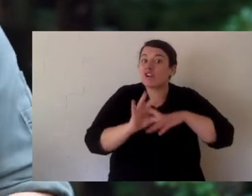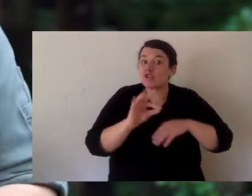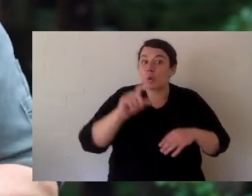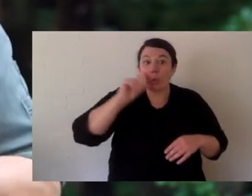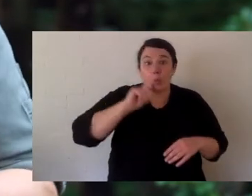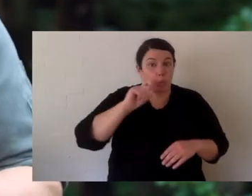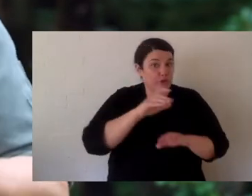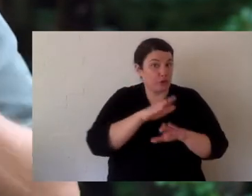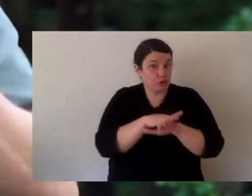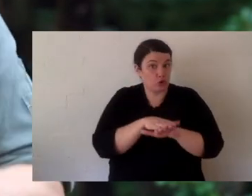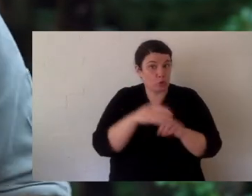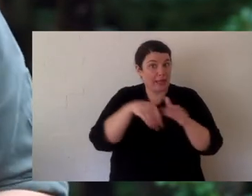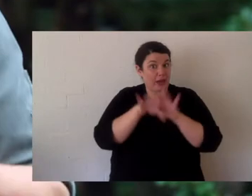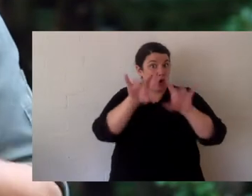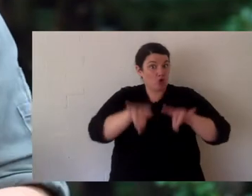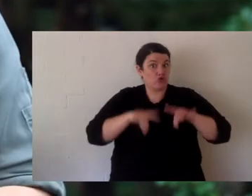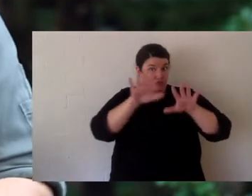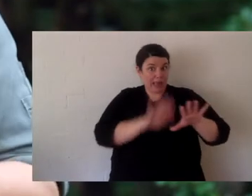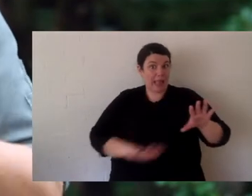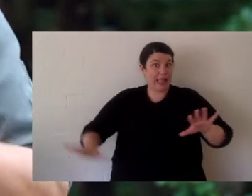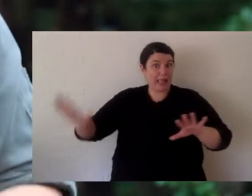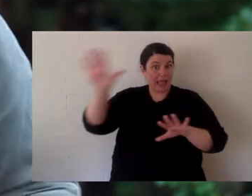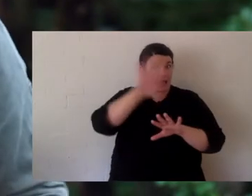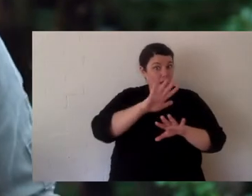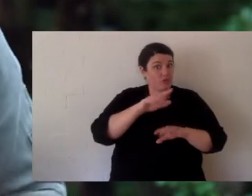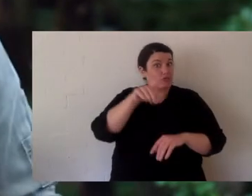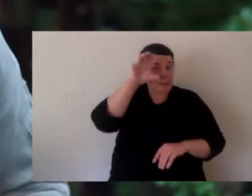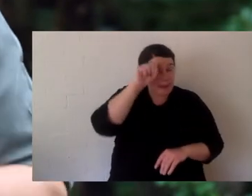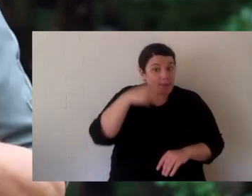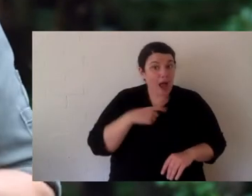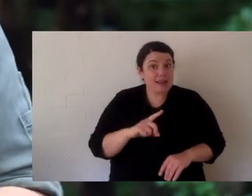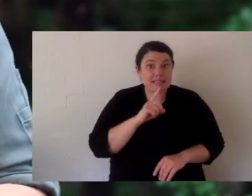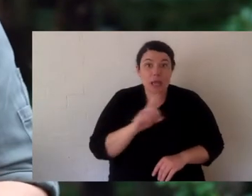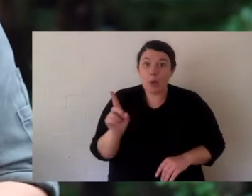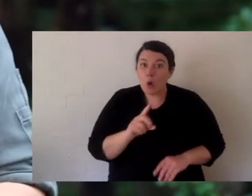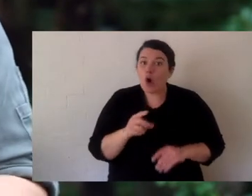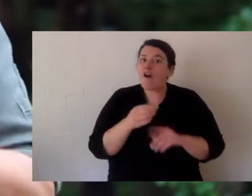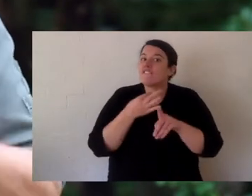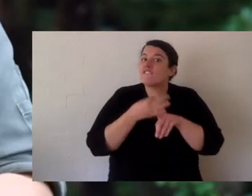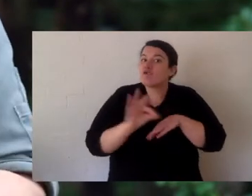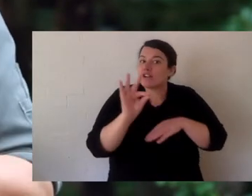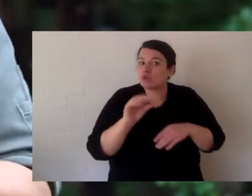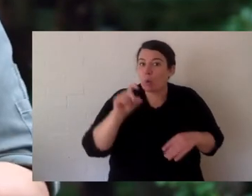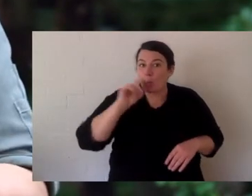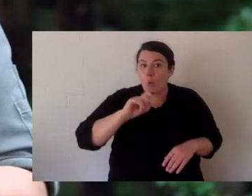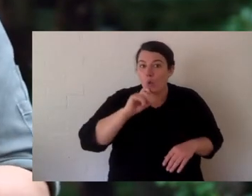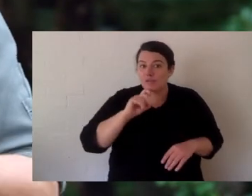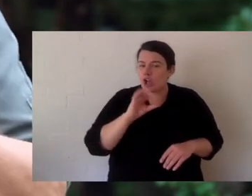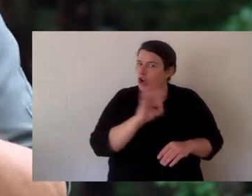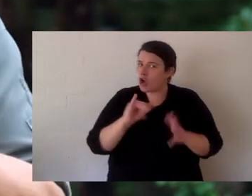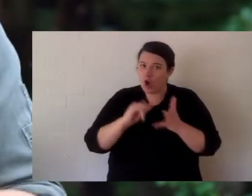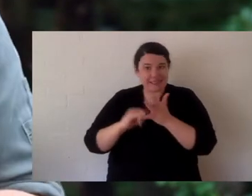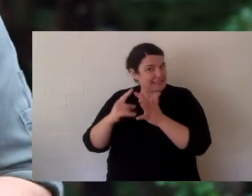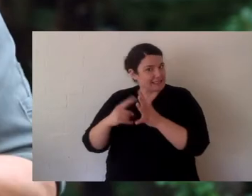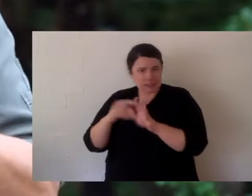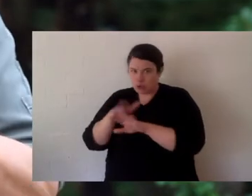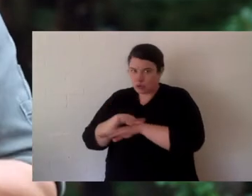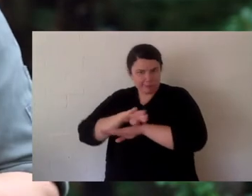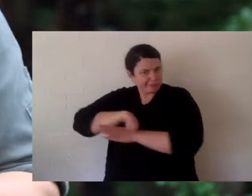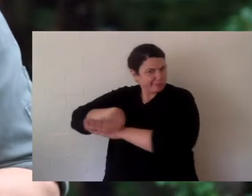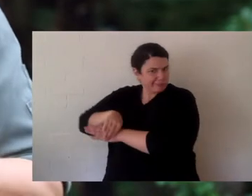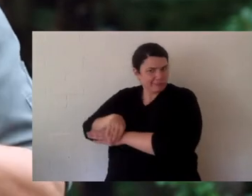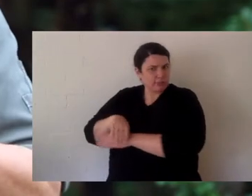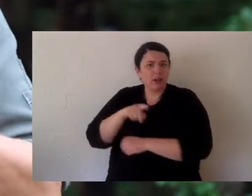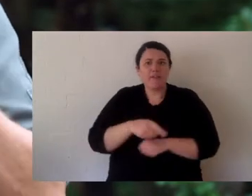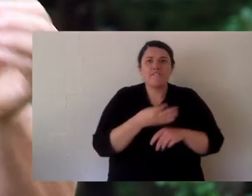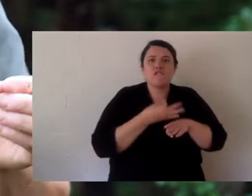I want you to tell me how many species of freshwater turtles there are. Okay, just in Australia. And note that I